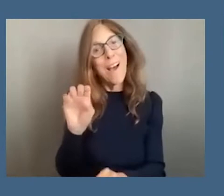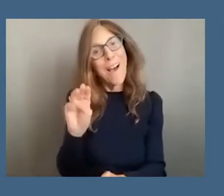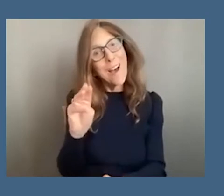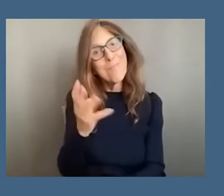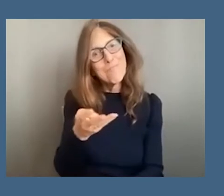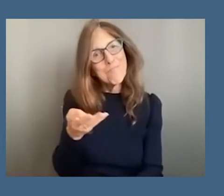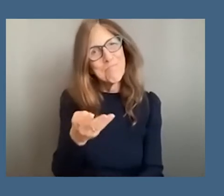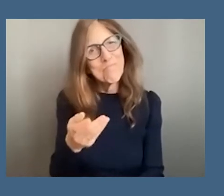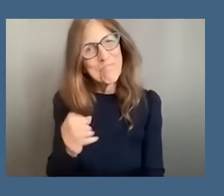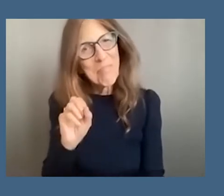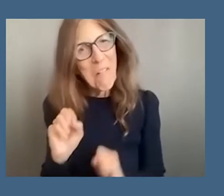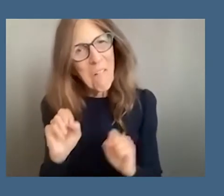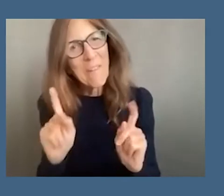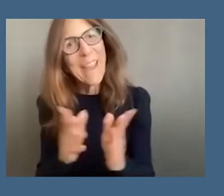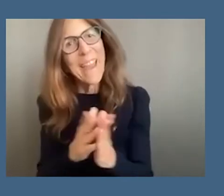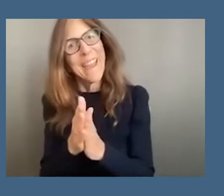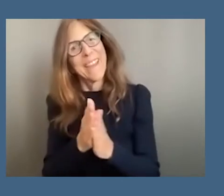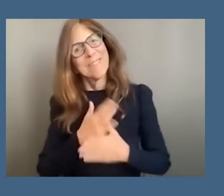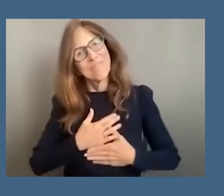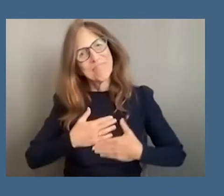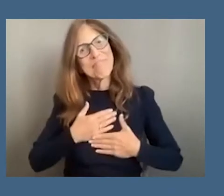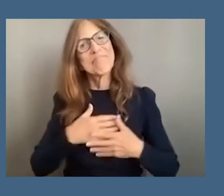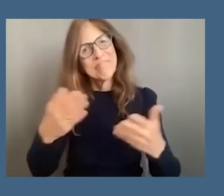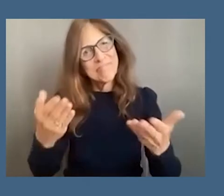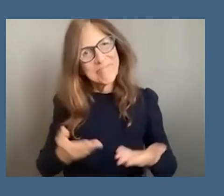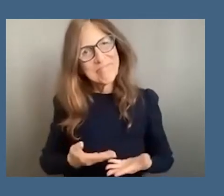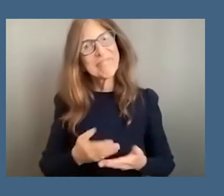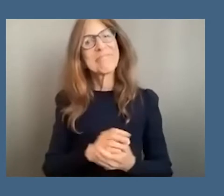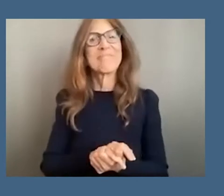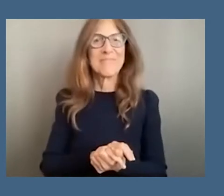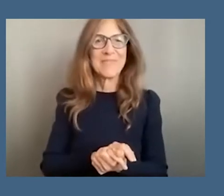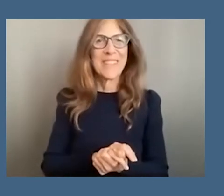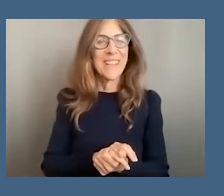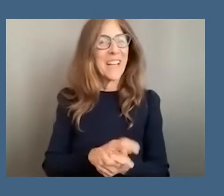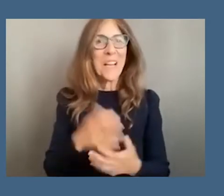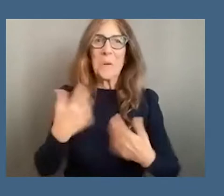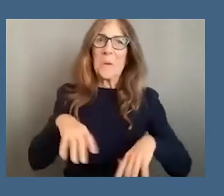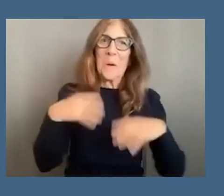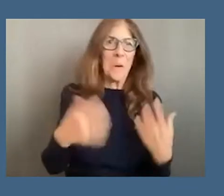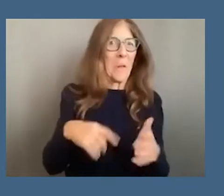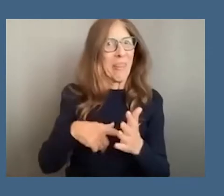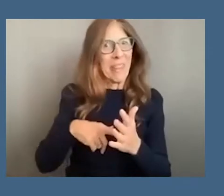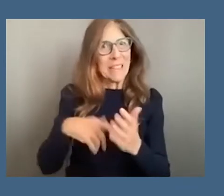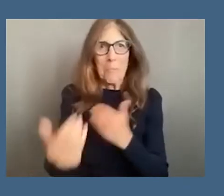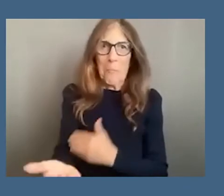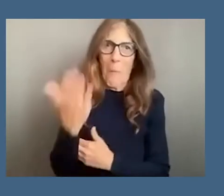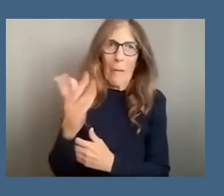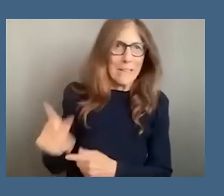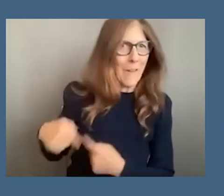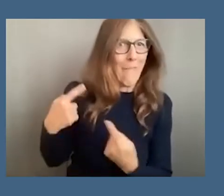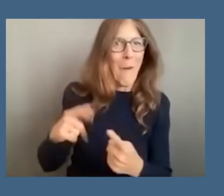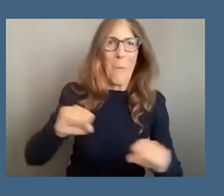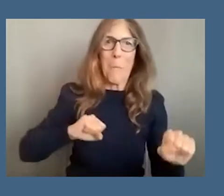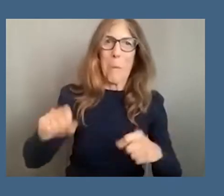okay it's a pleasure to have you with us it's been such a dynamic morning or afternoon or